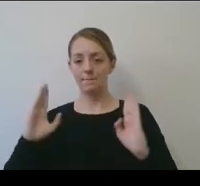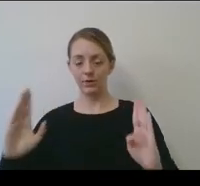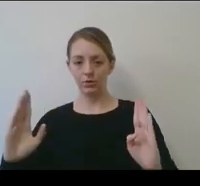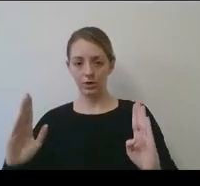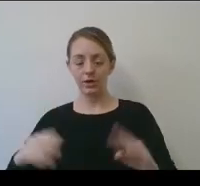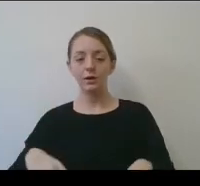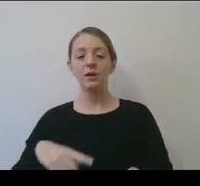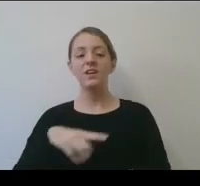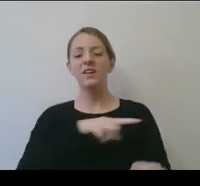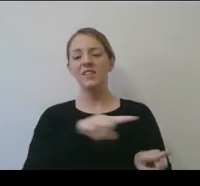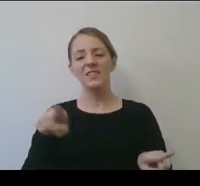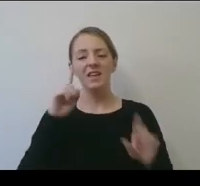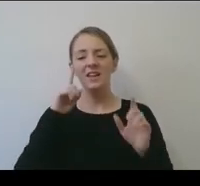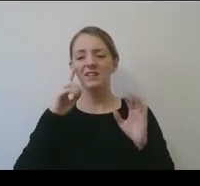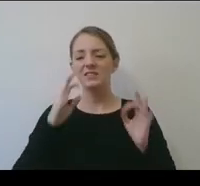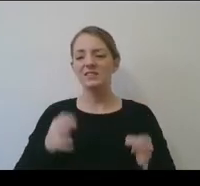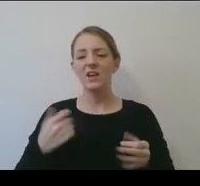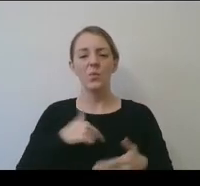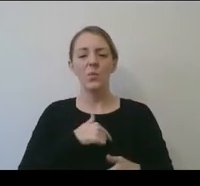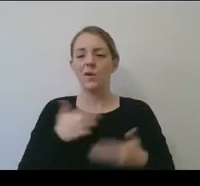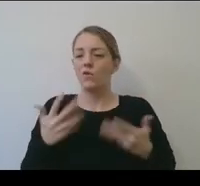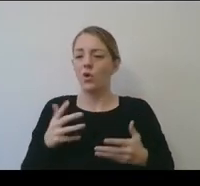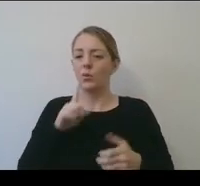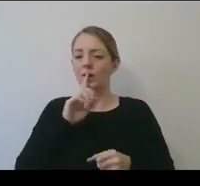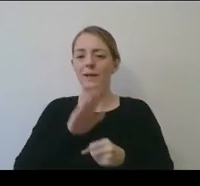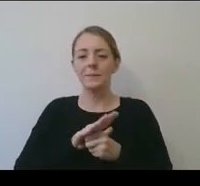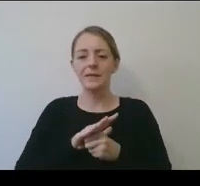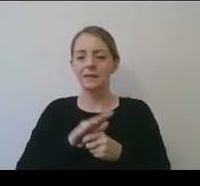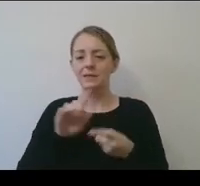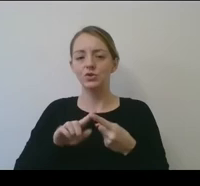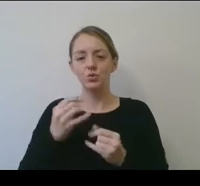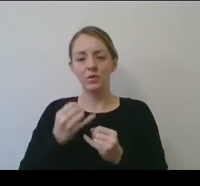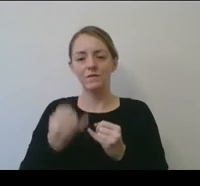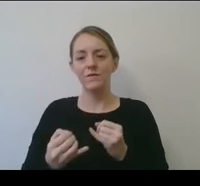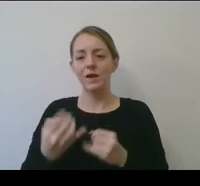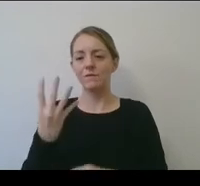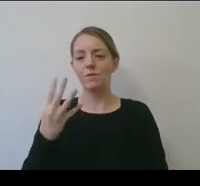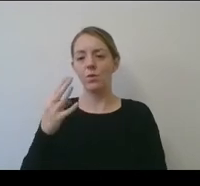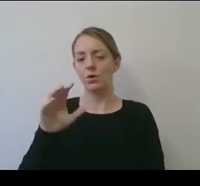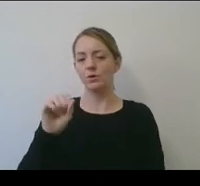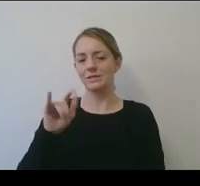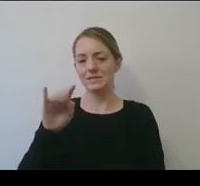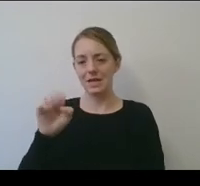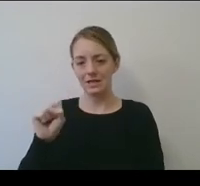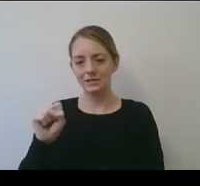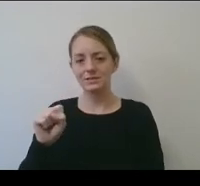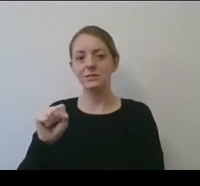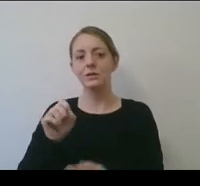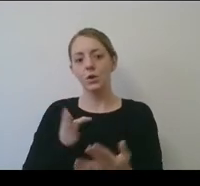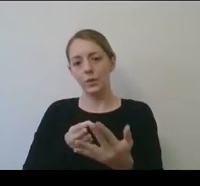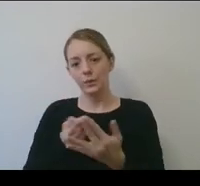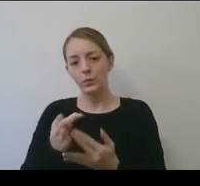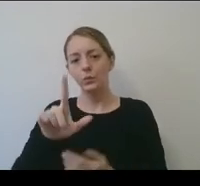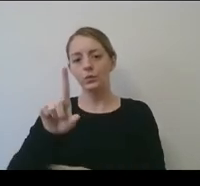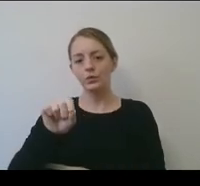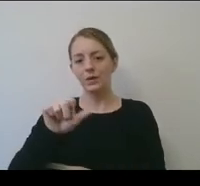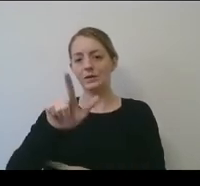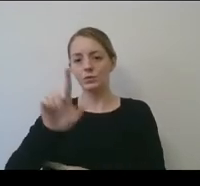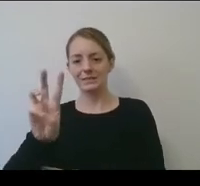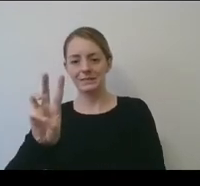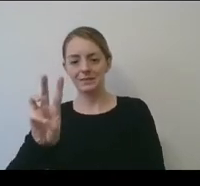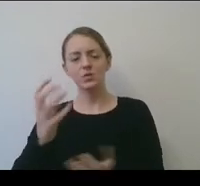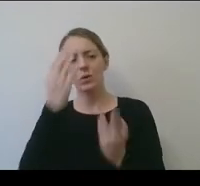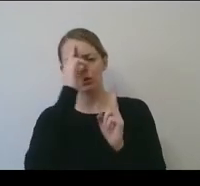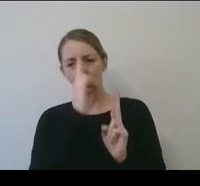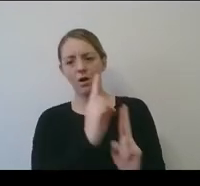that we committed already to Final Four sites through 26 for both the men's and women's championships and wanted to honor those